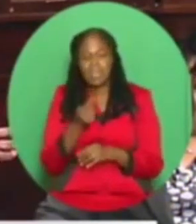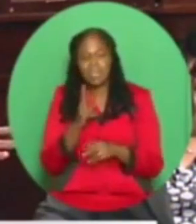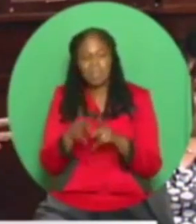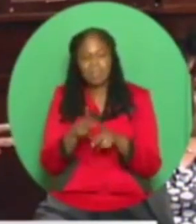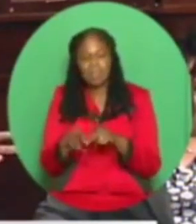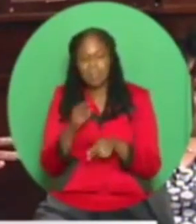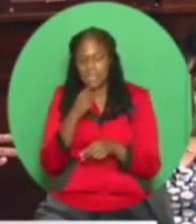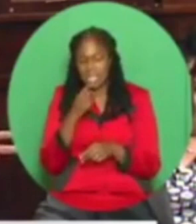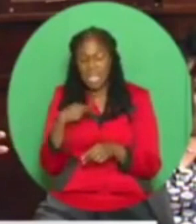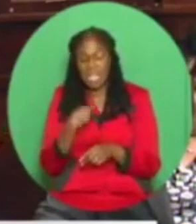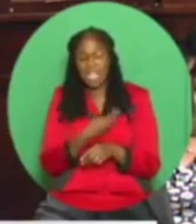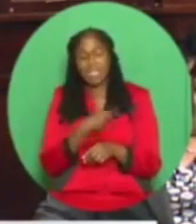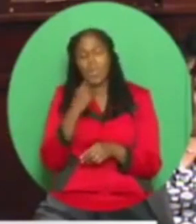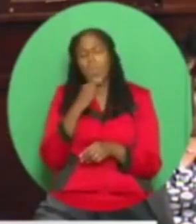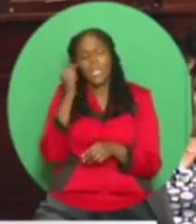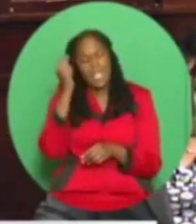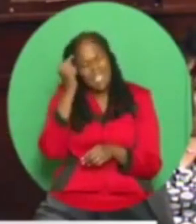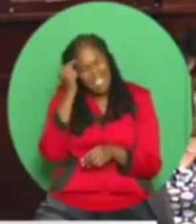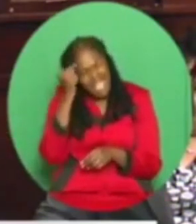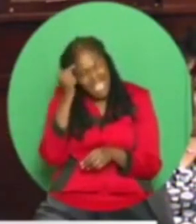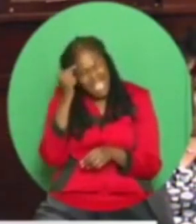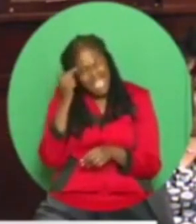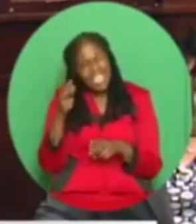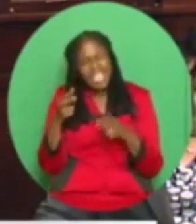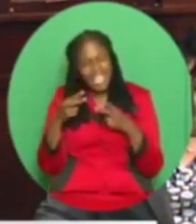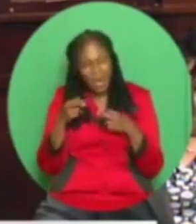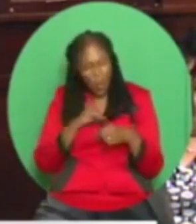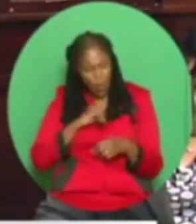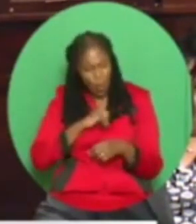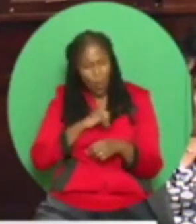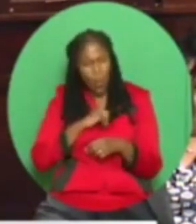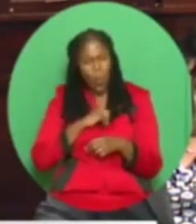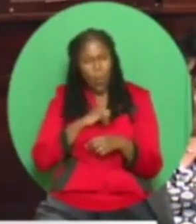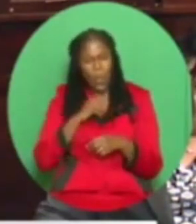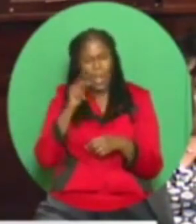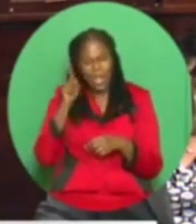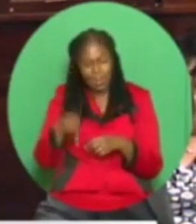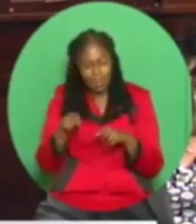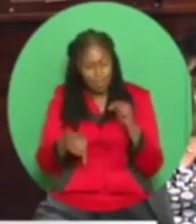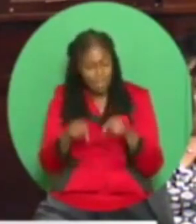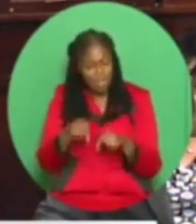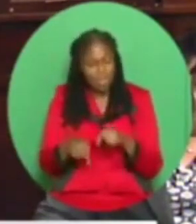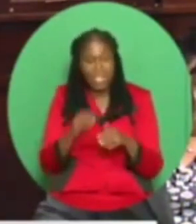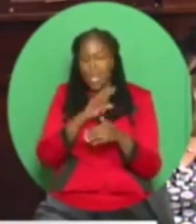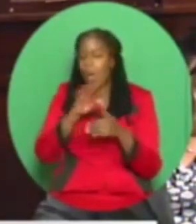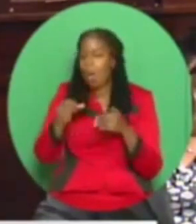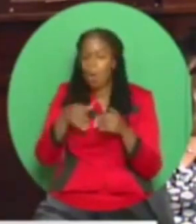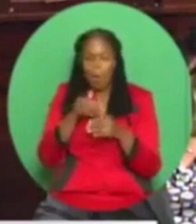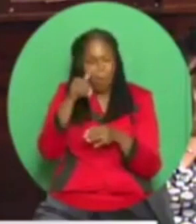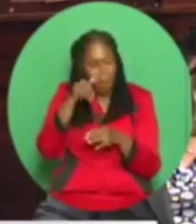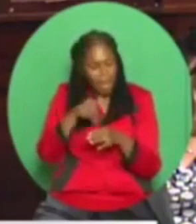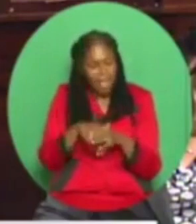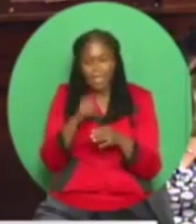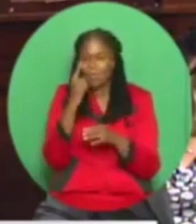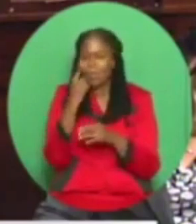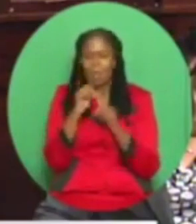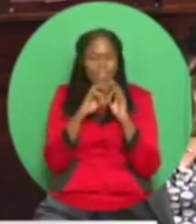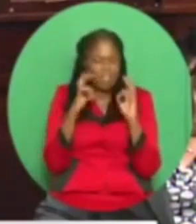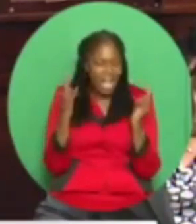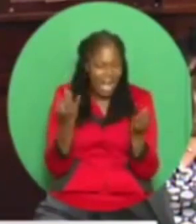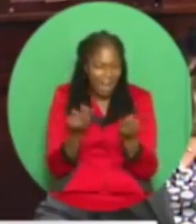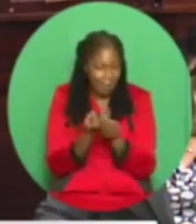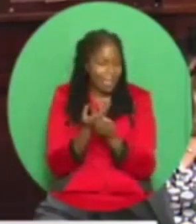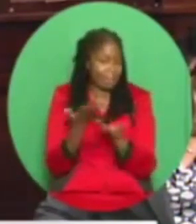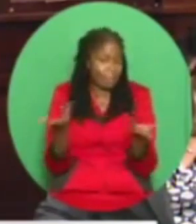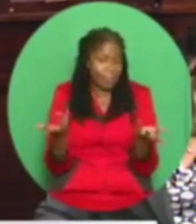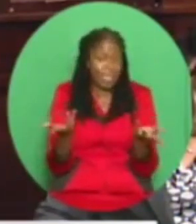us who they think own the refinery. All in the family, Madam Speaker, so that there are